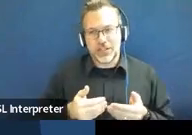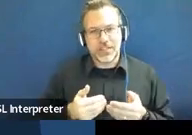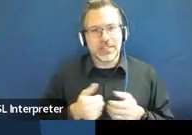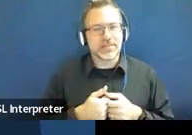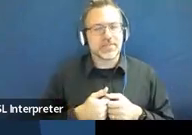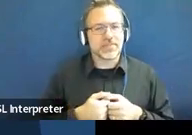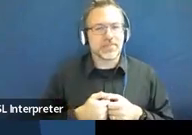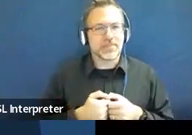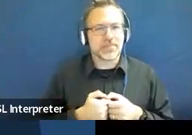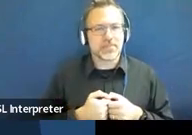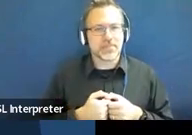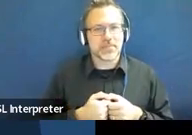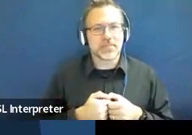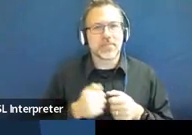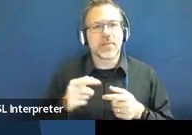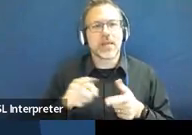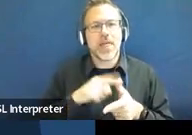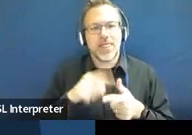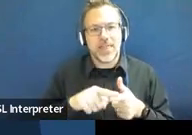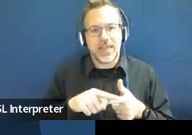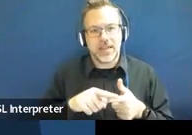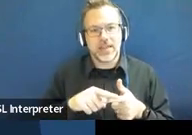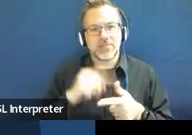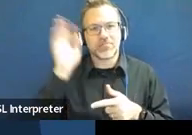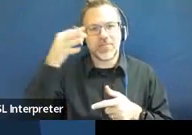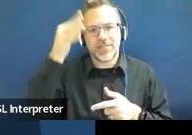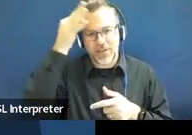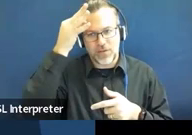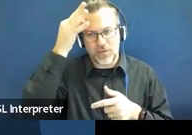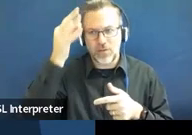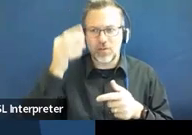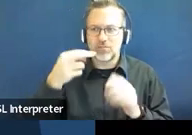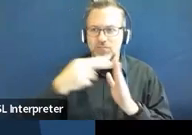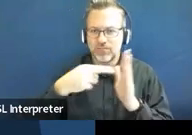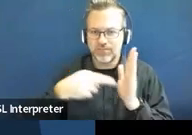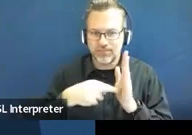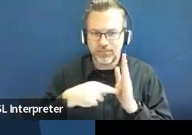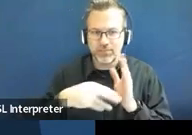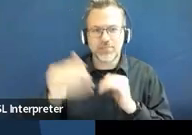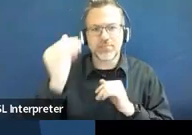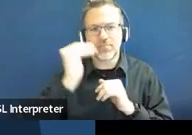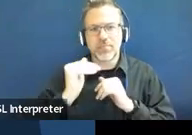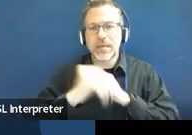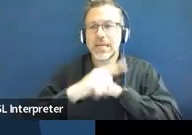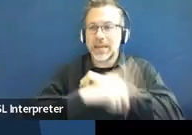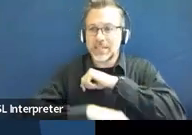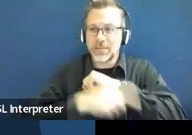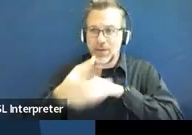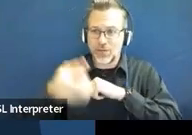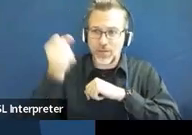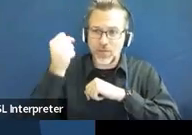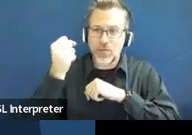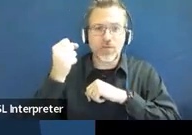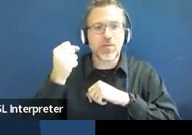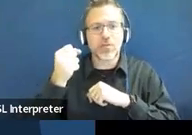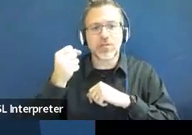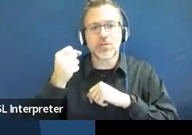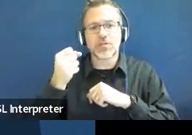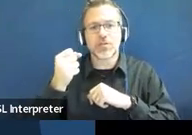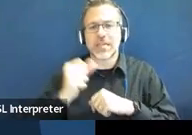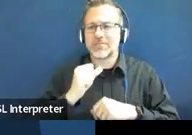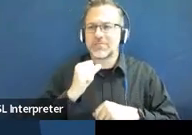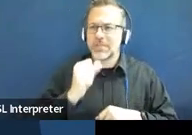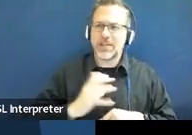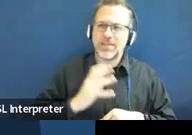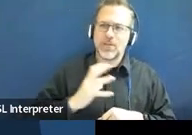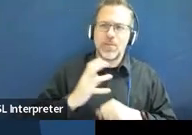start, then we're going to talk about the federal regulations, we'll talk about disciplinary removals and informal removals,